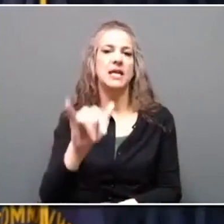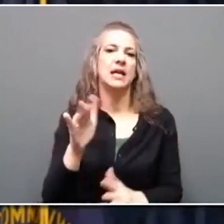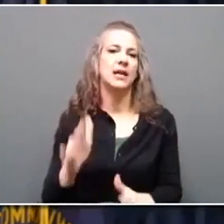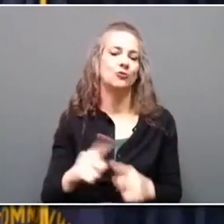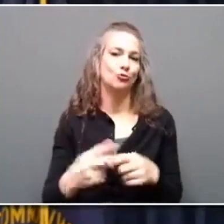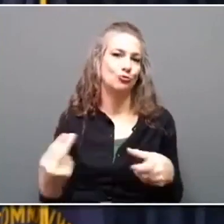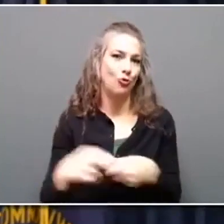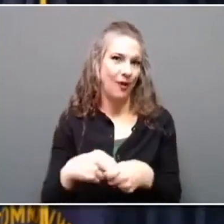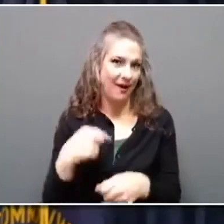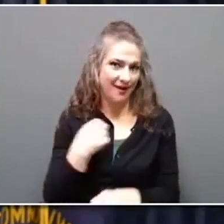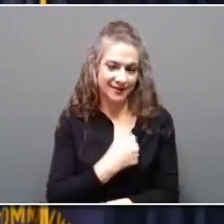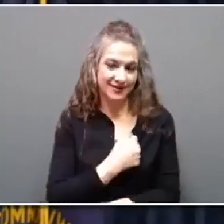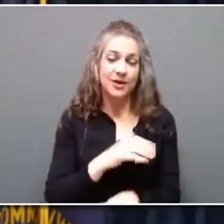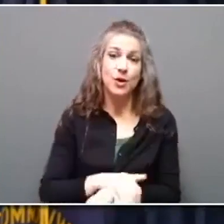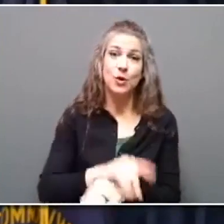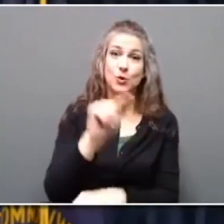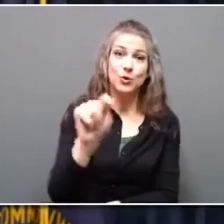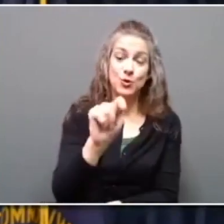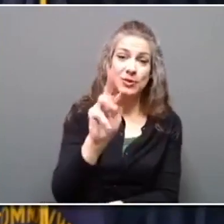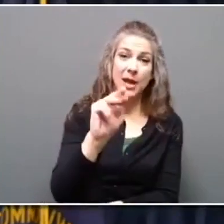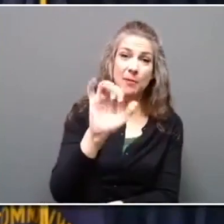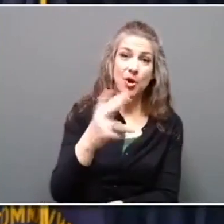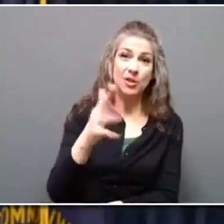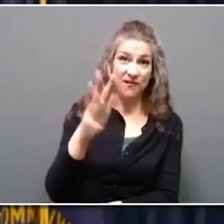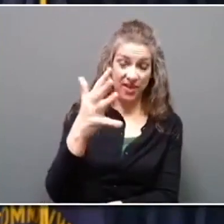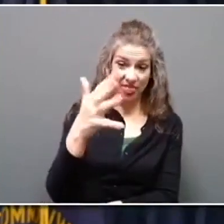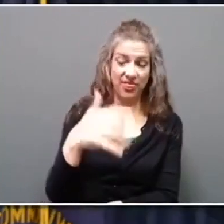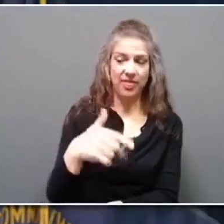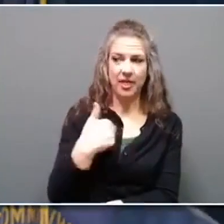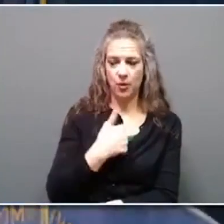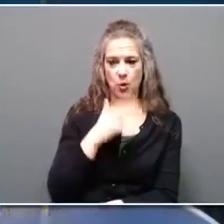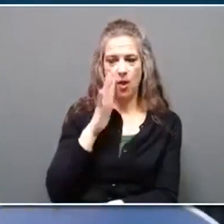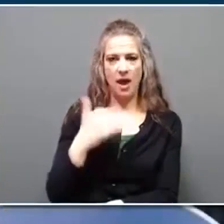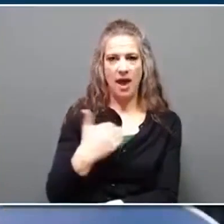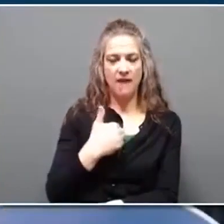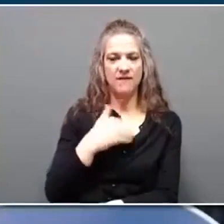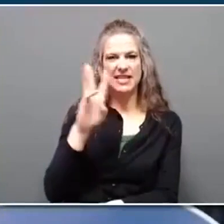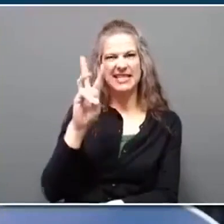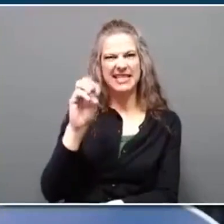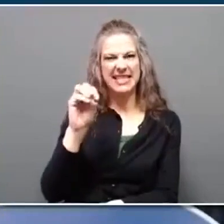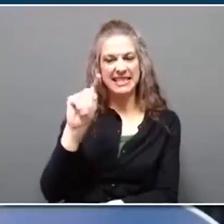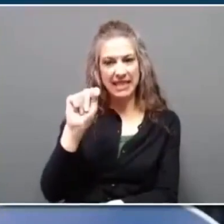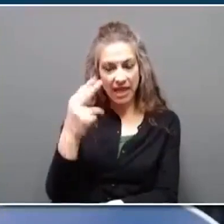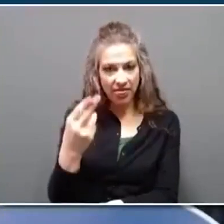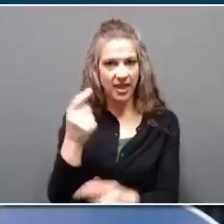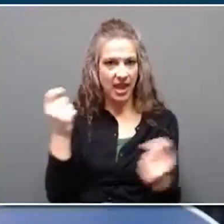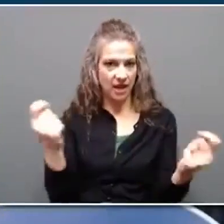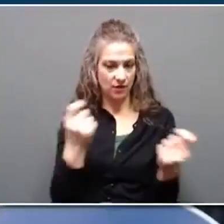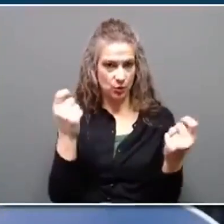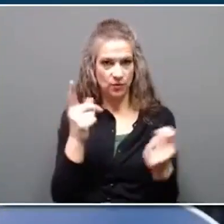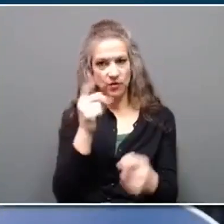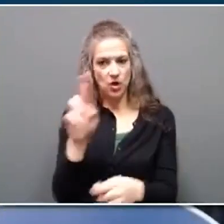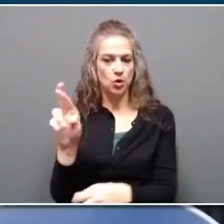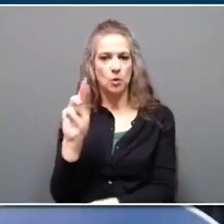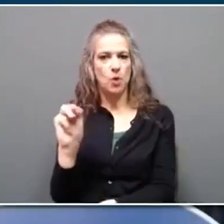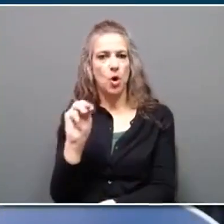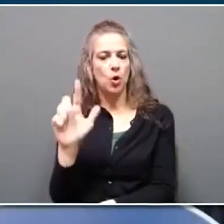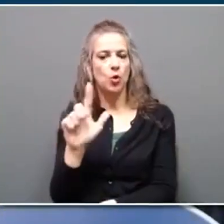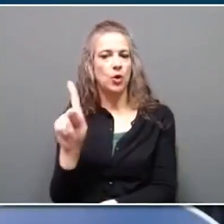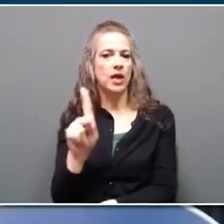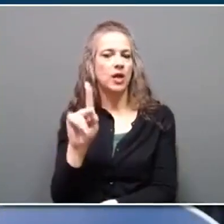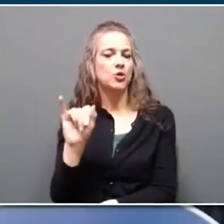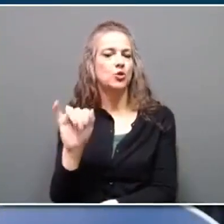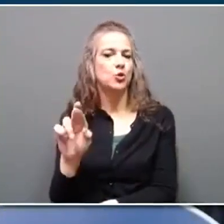First, on Tuesday, March 5th, we'll be marking the 60th anniversary of the Dr. Martin Luther King Jr.'s March